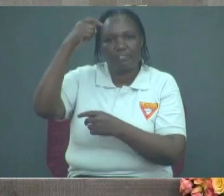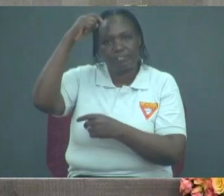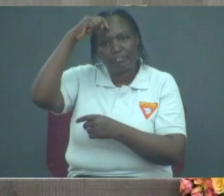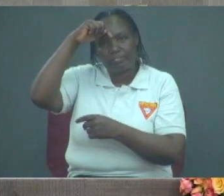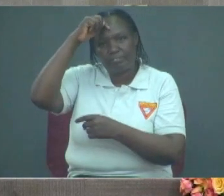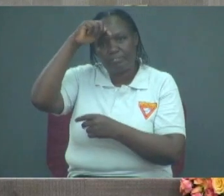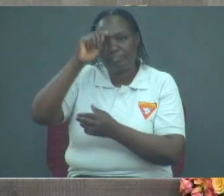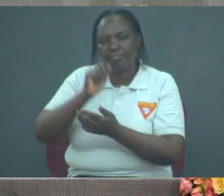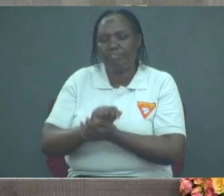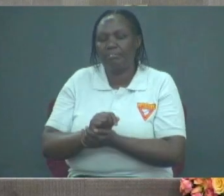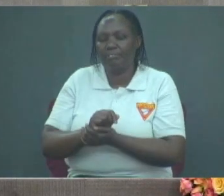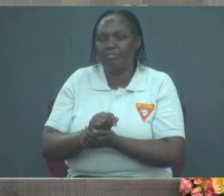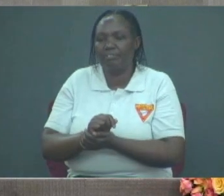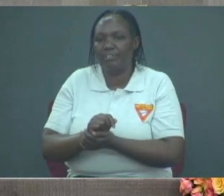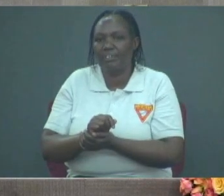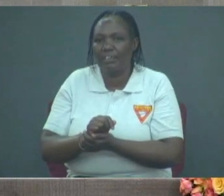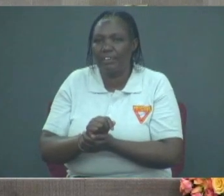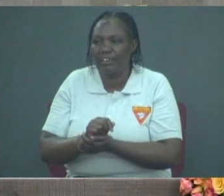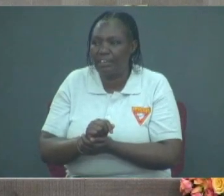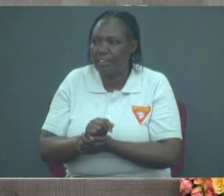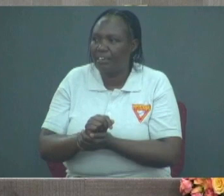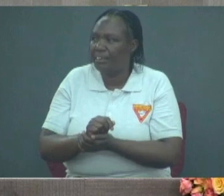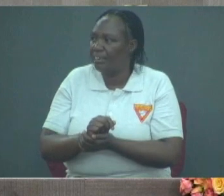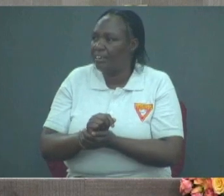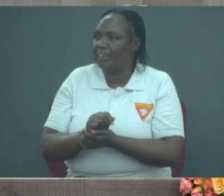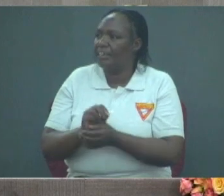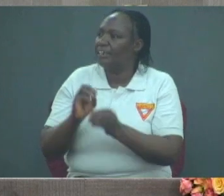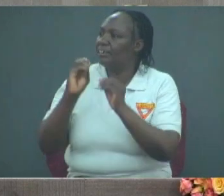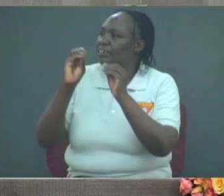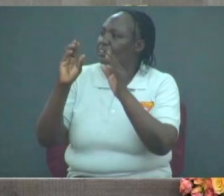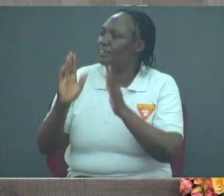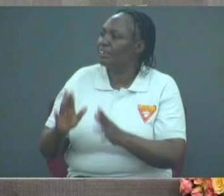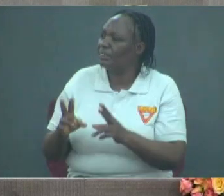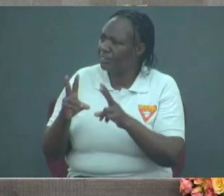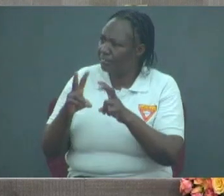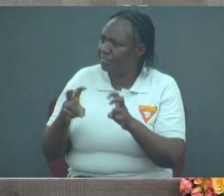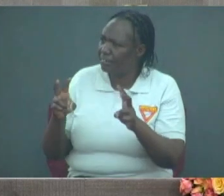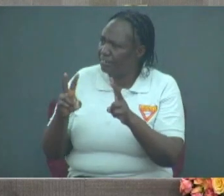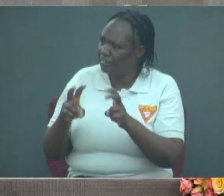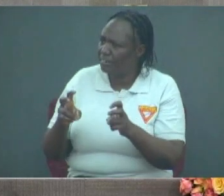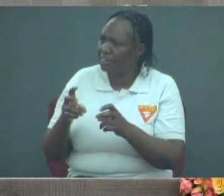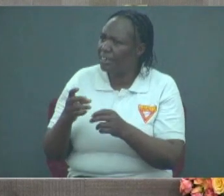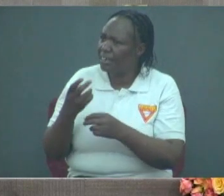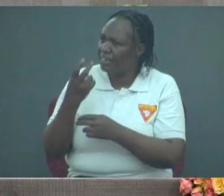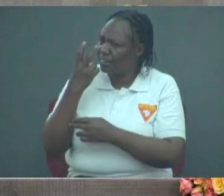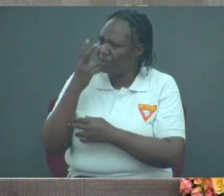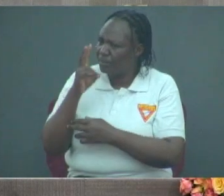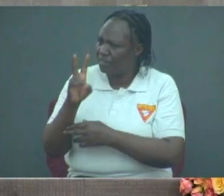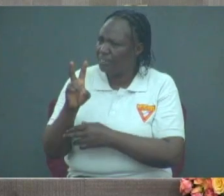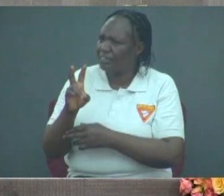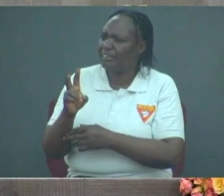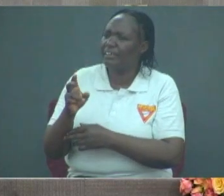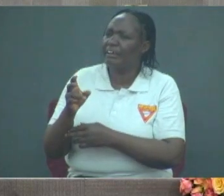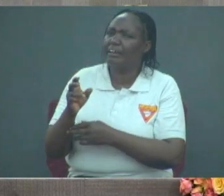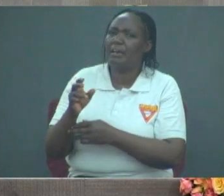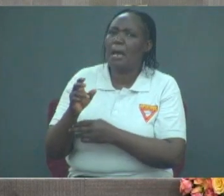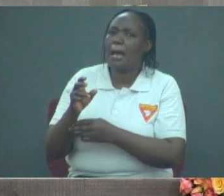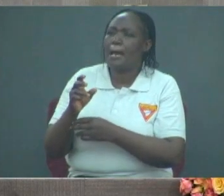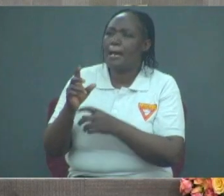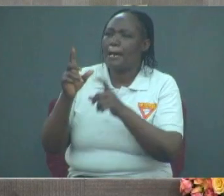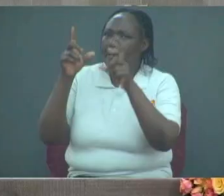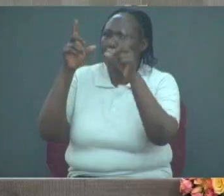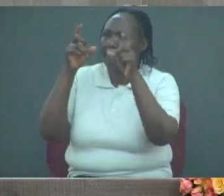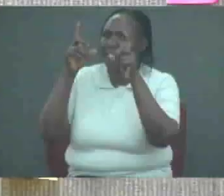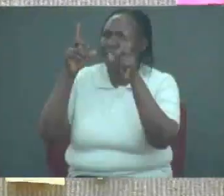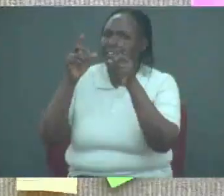see what the children are doing at home. Teacher Douglas, maybe you'll find out and show us some pictures. I'd like to see the footsteps that are